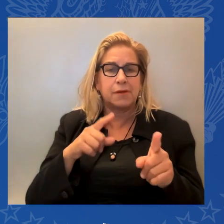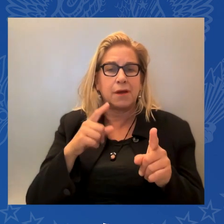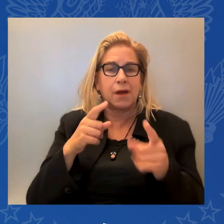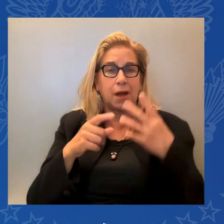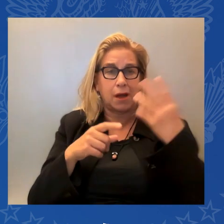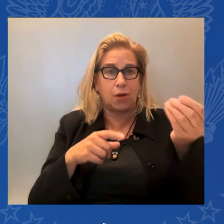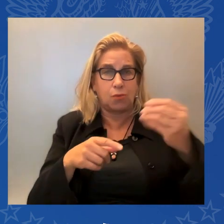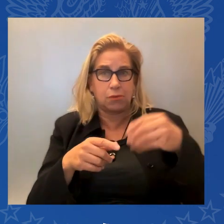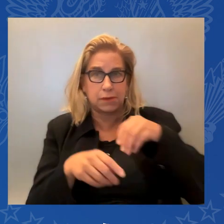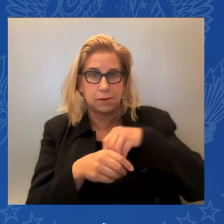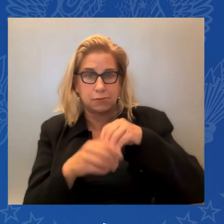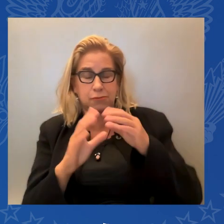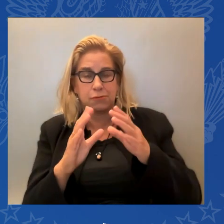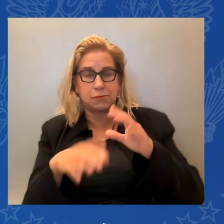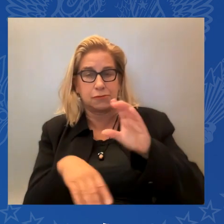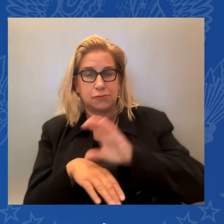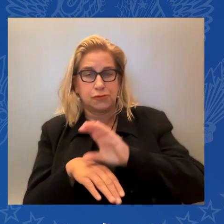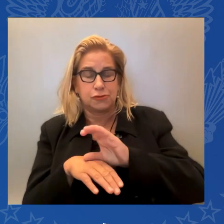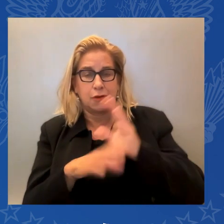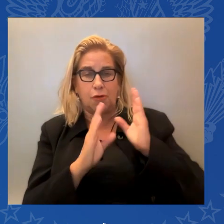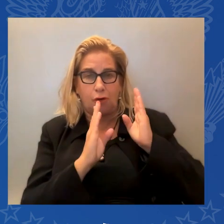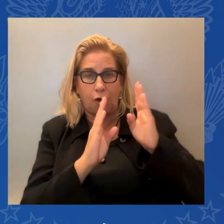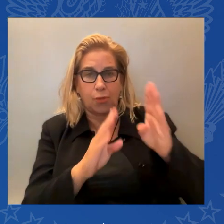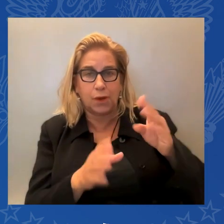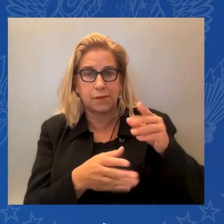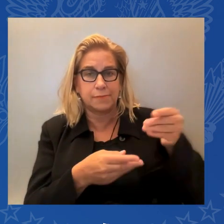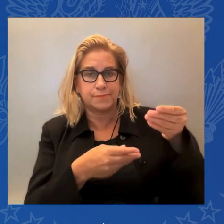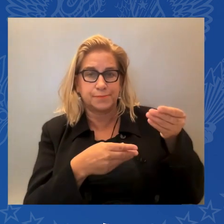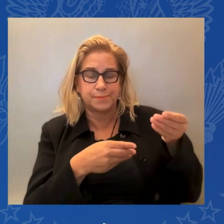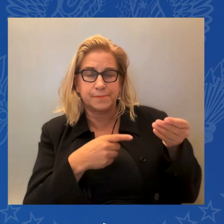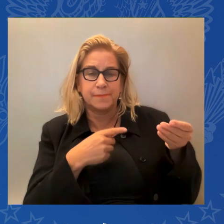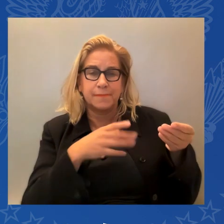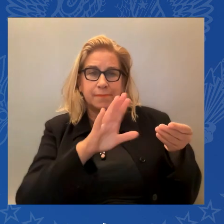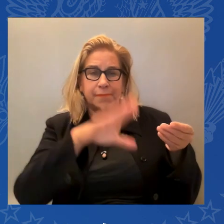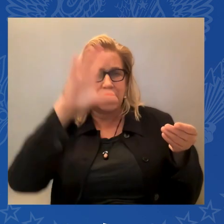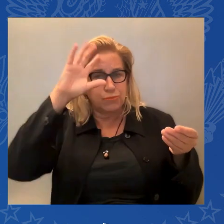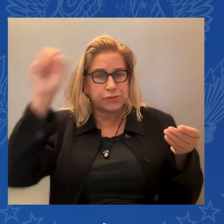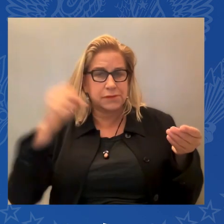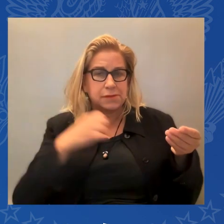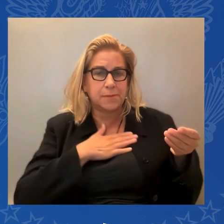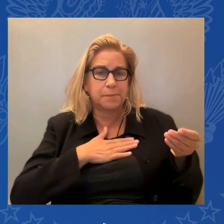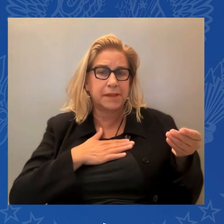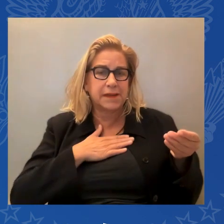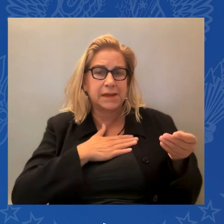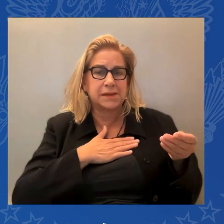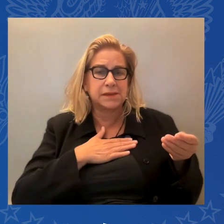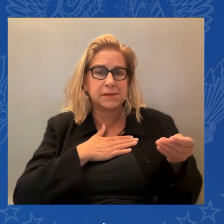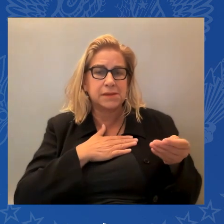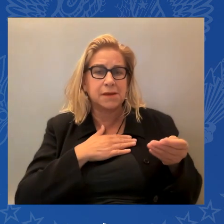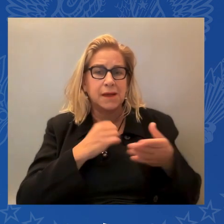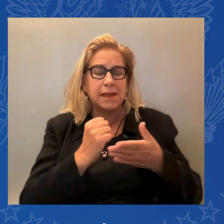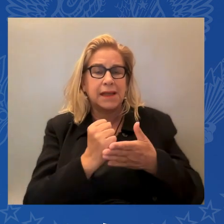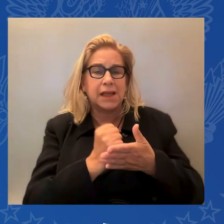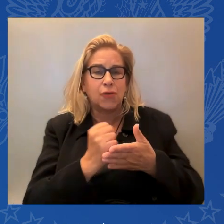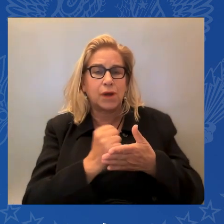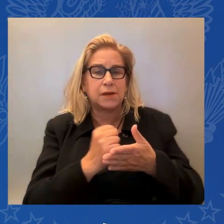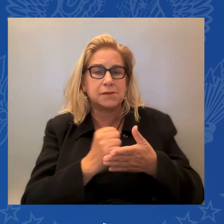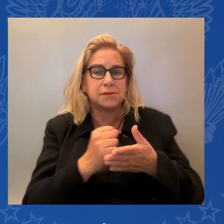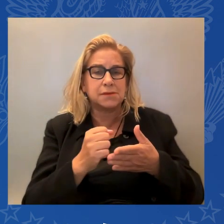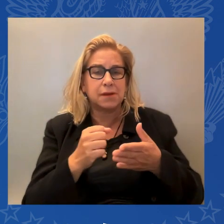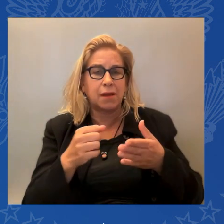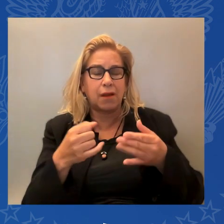erase the invisible line that's dividing our nation. Erase the invisible line that's dividing our nation.